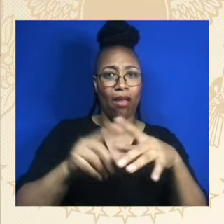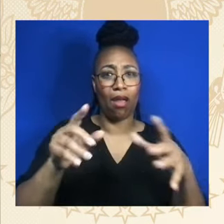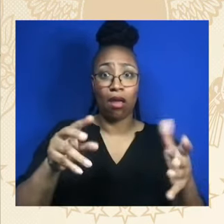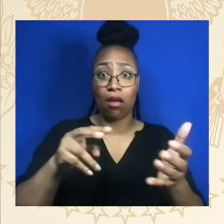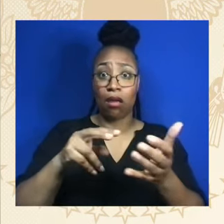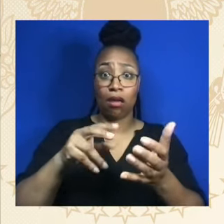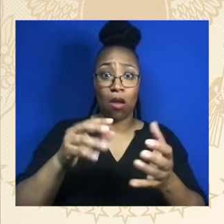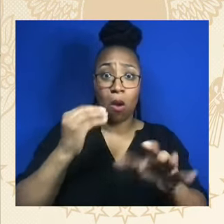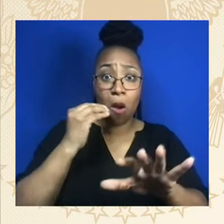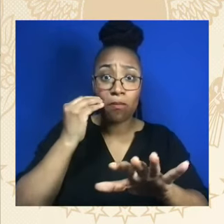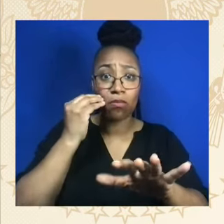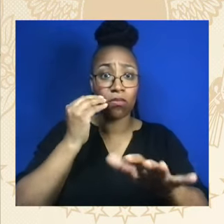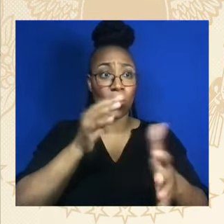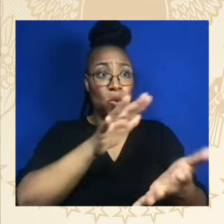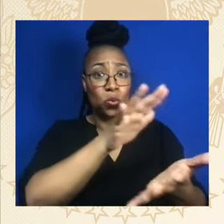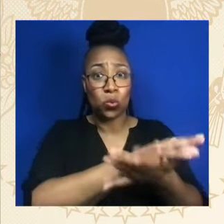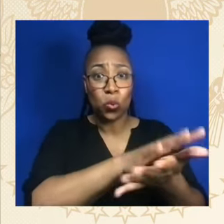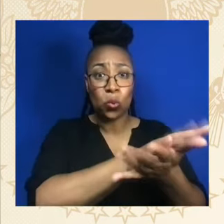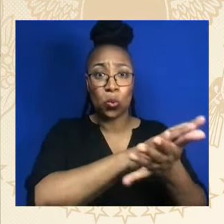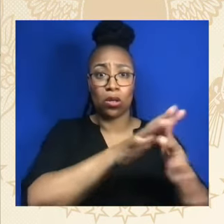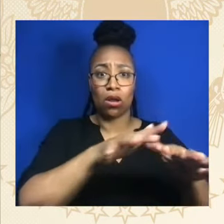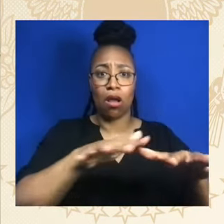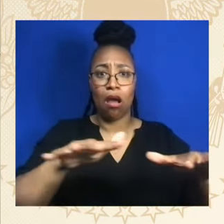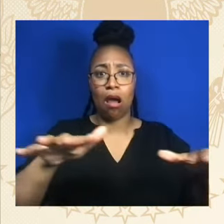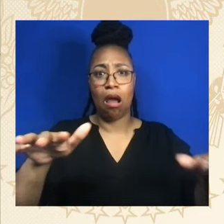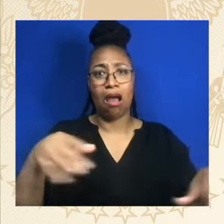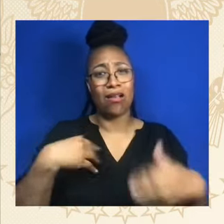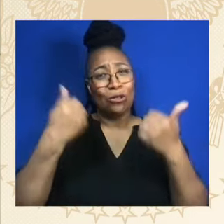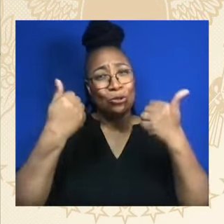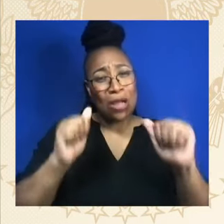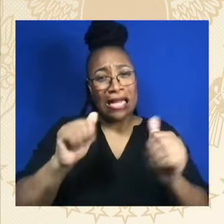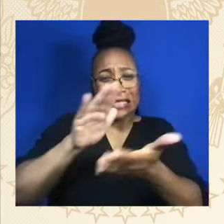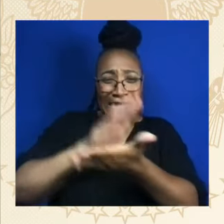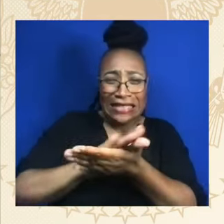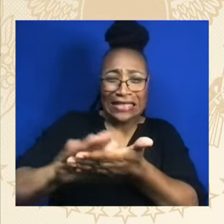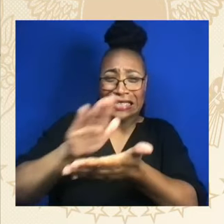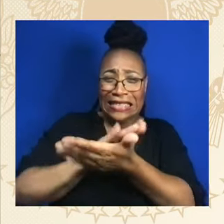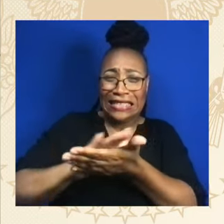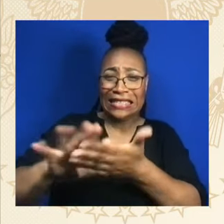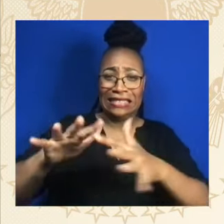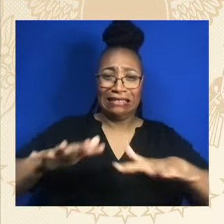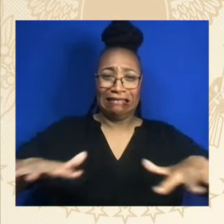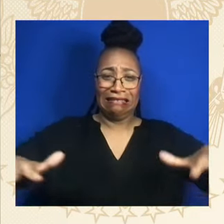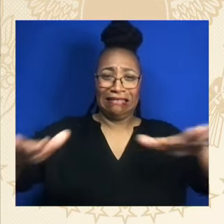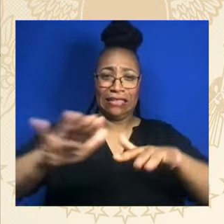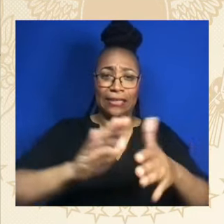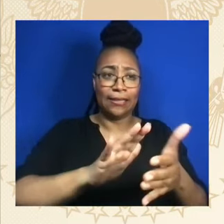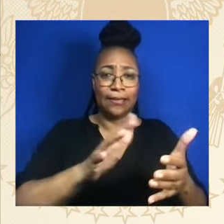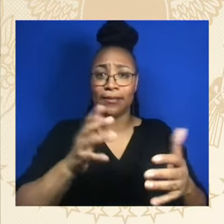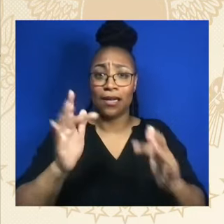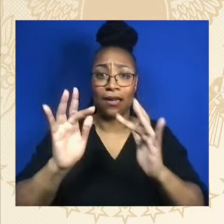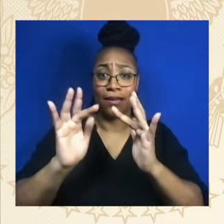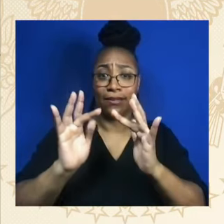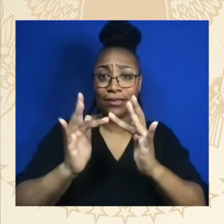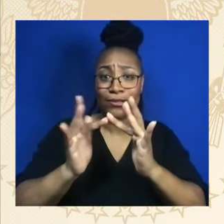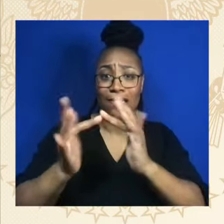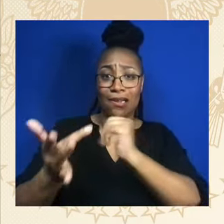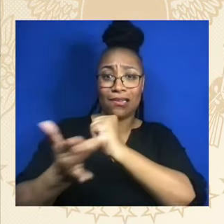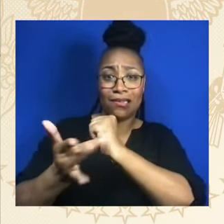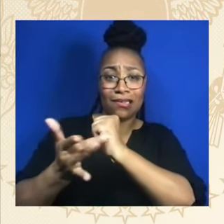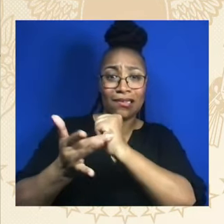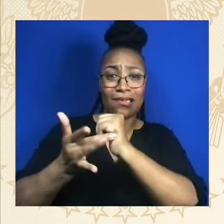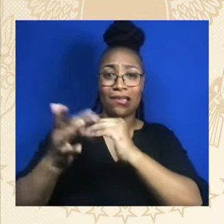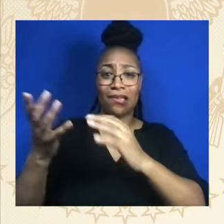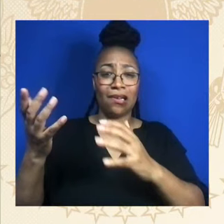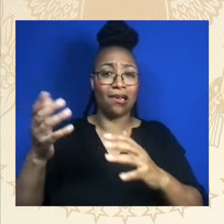high-speed internet to every single household. No parent should have to pull up in front of McDonald's for the kid to be able to do their homework. No, no, it's for real.